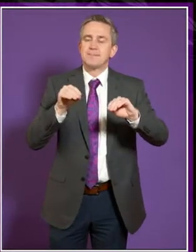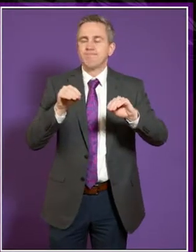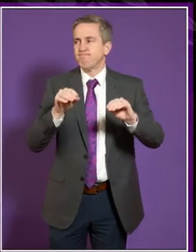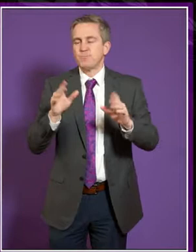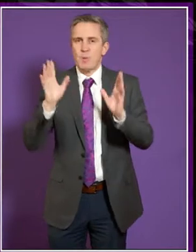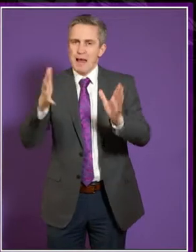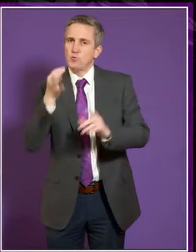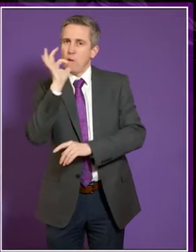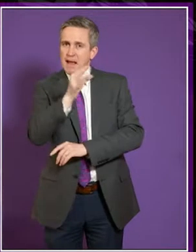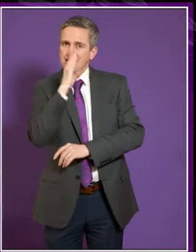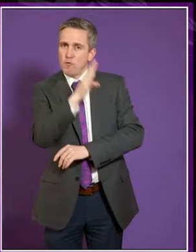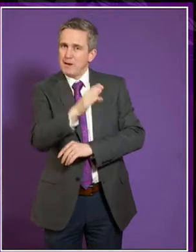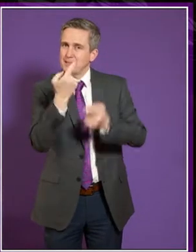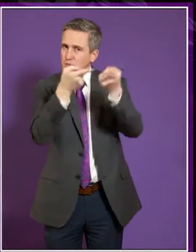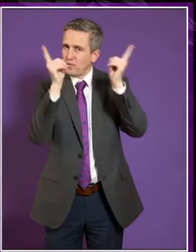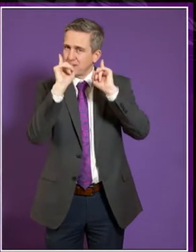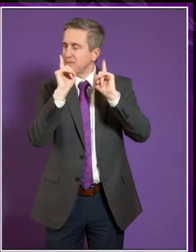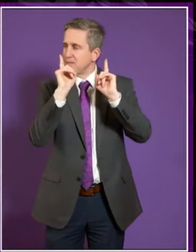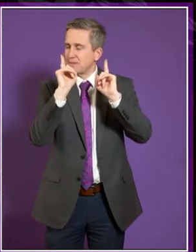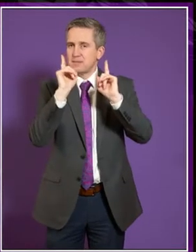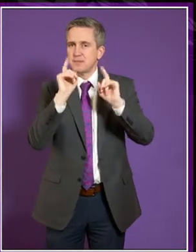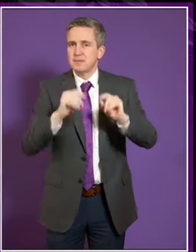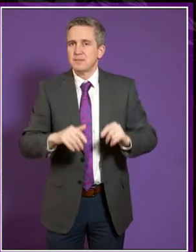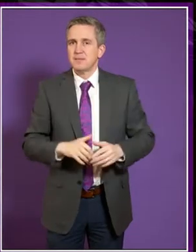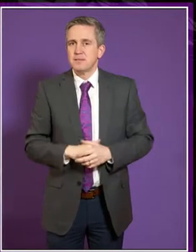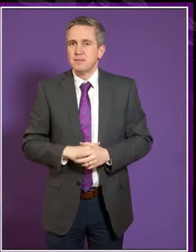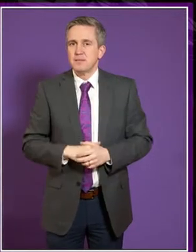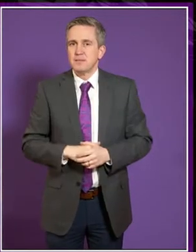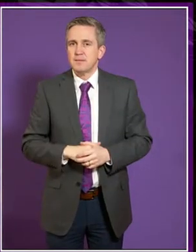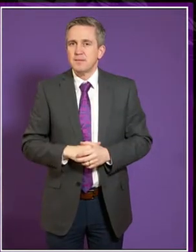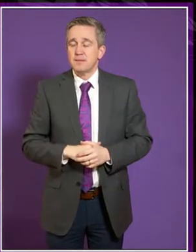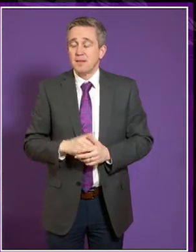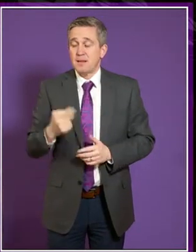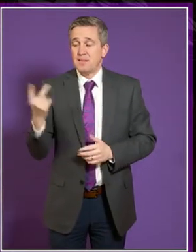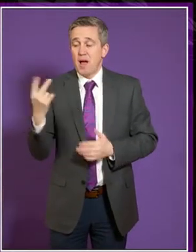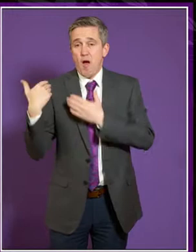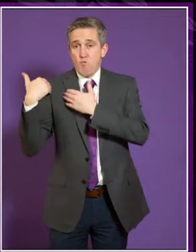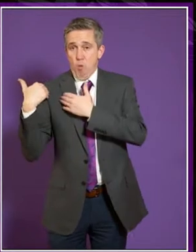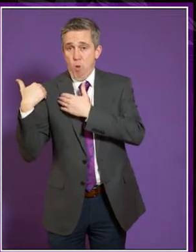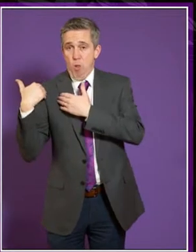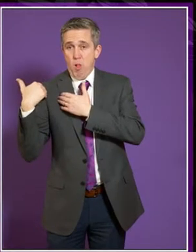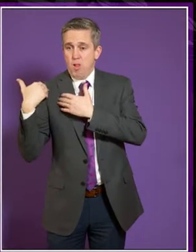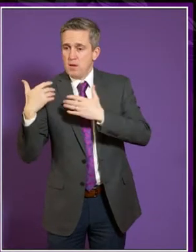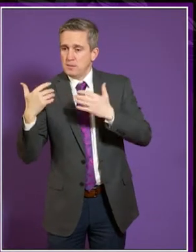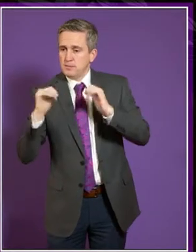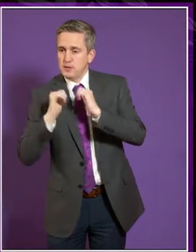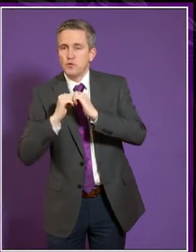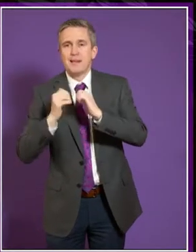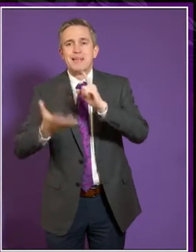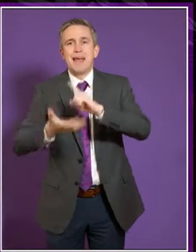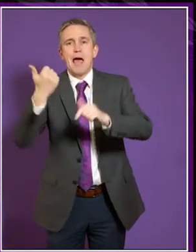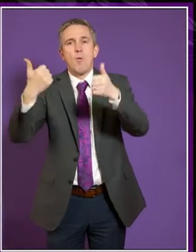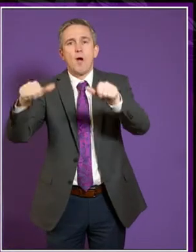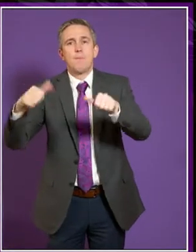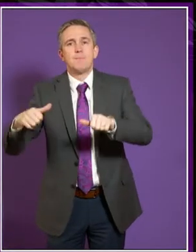universities themselves. And what we've been trying to do is focus on the outcomes for those students, which as you